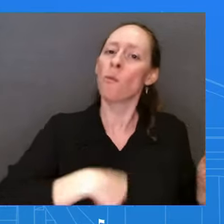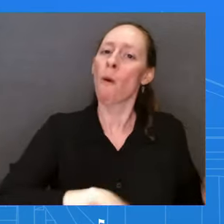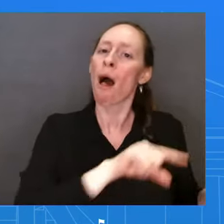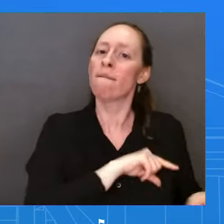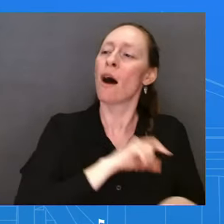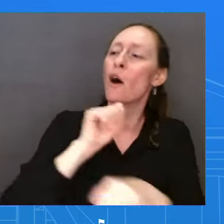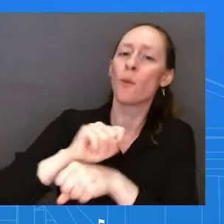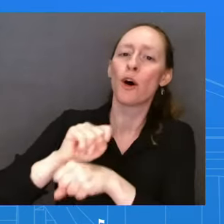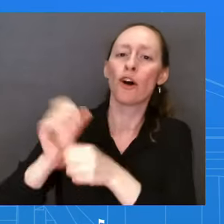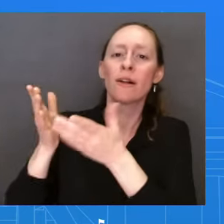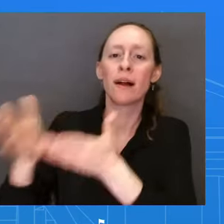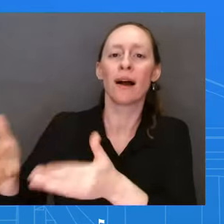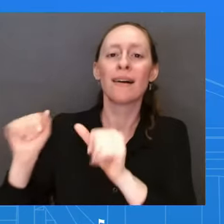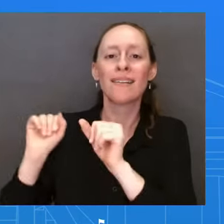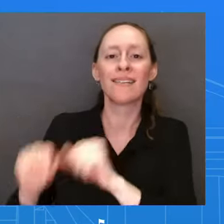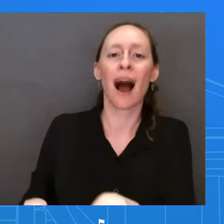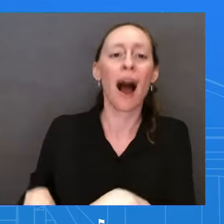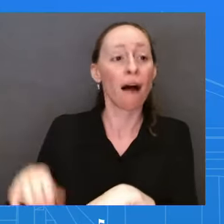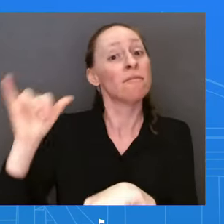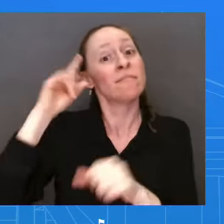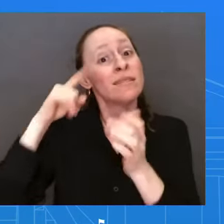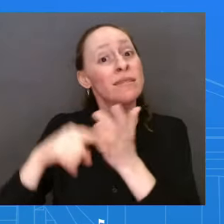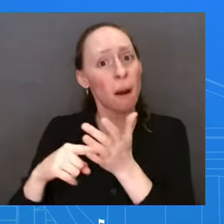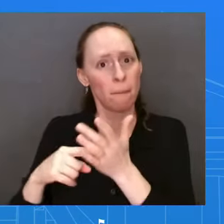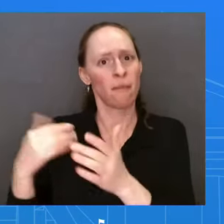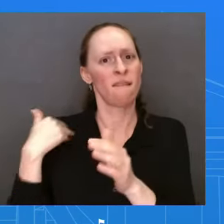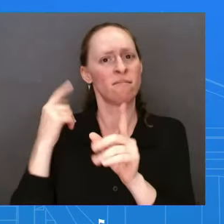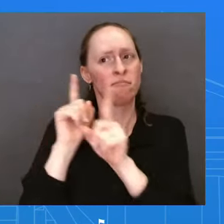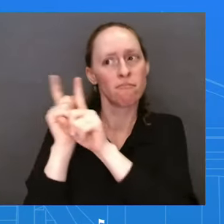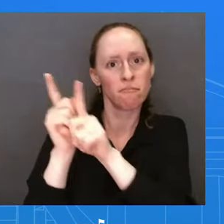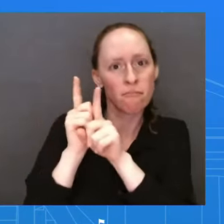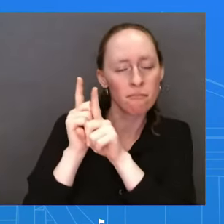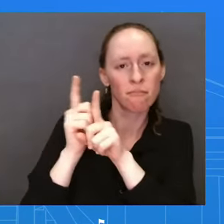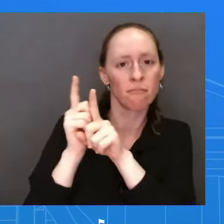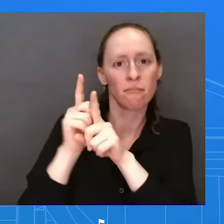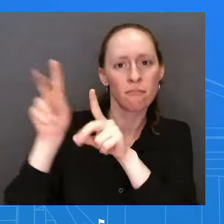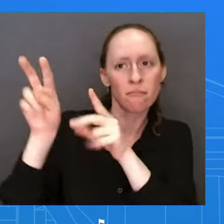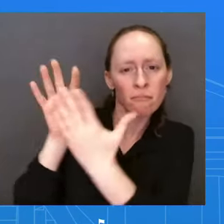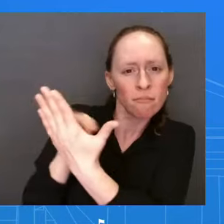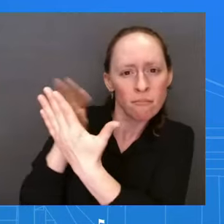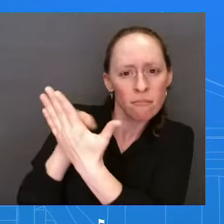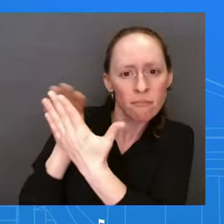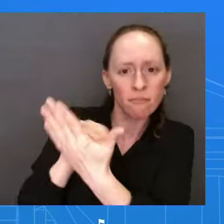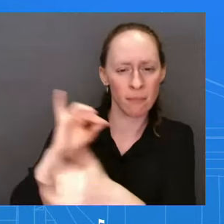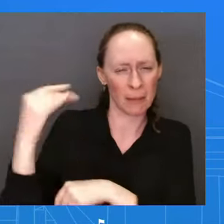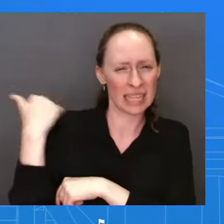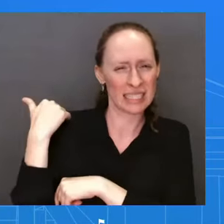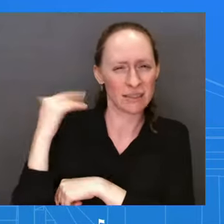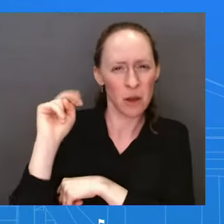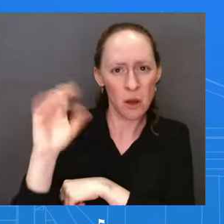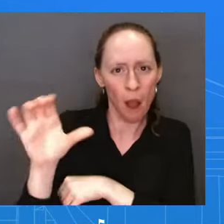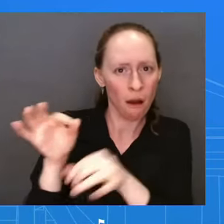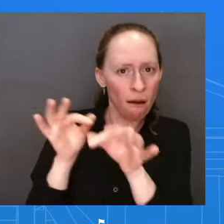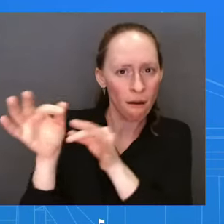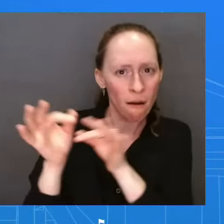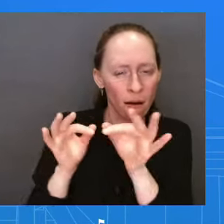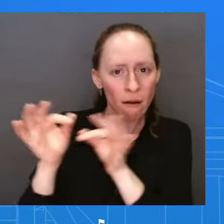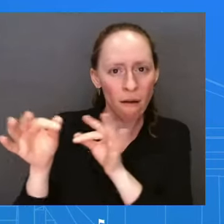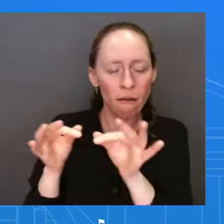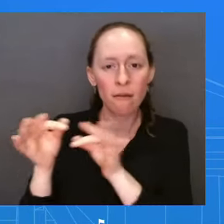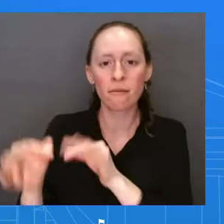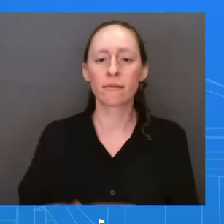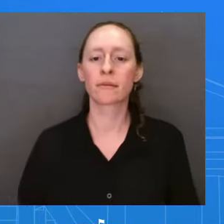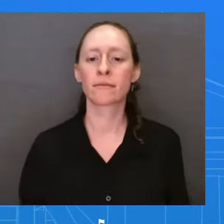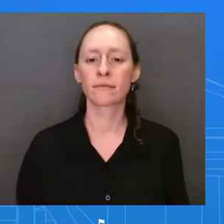North Carolina to, uh, participate in meetings, uh, at a community college that was part of a consortium